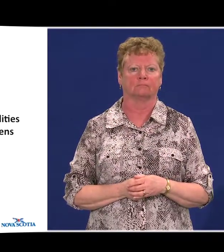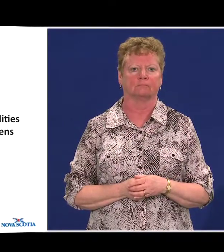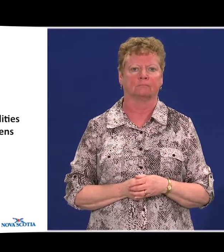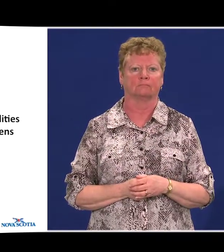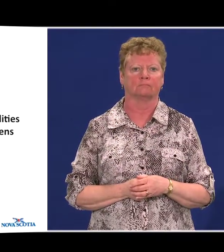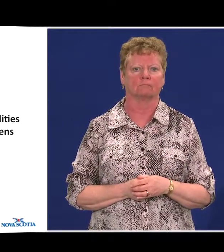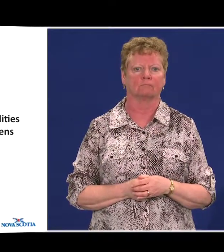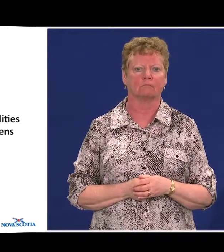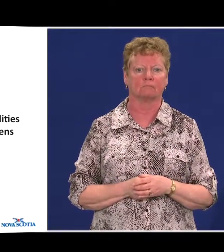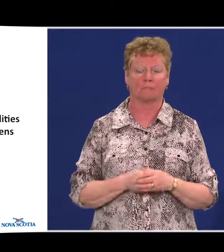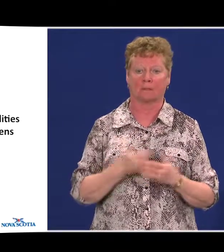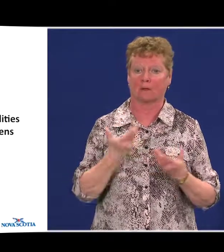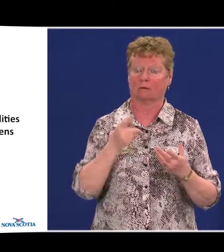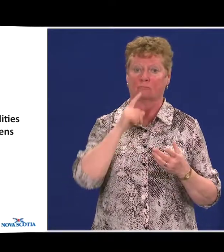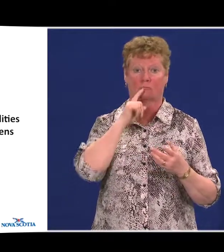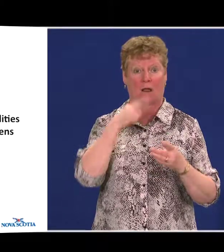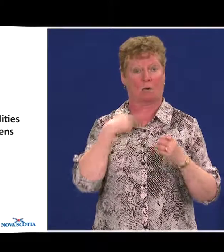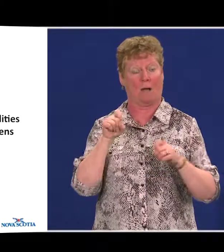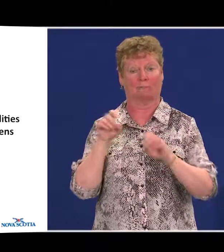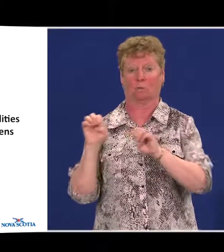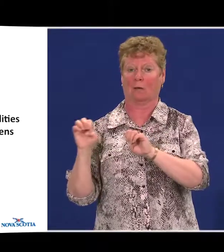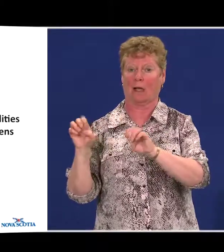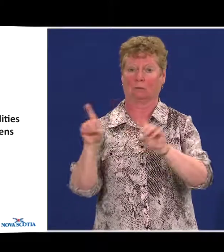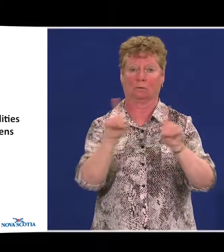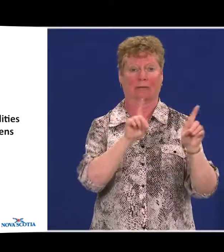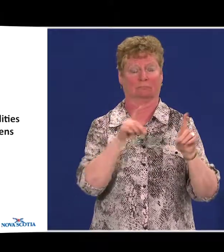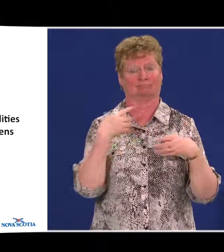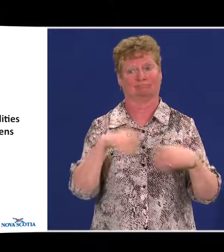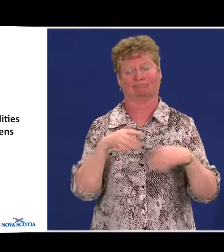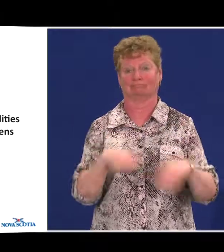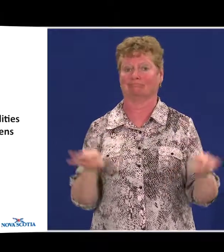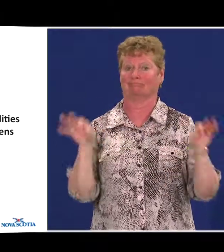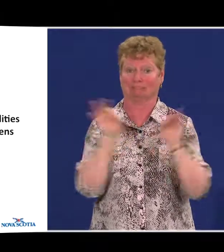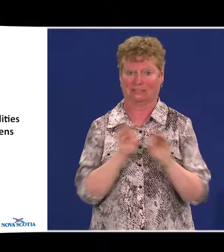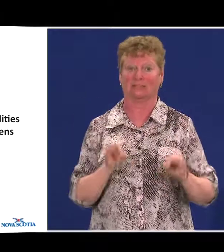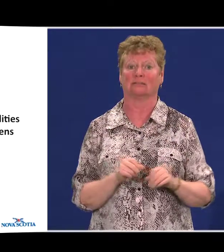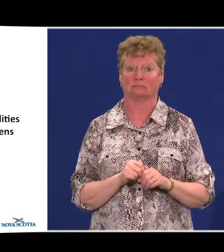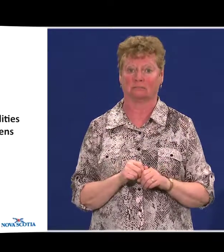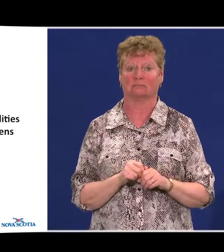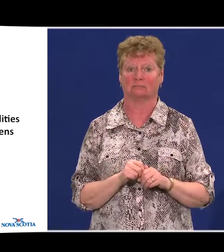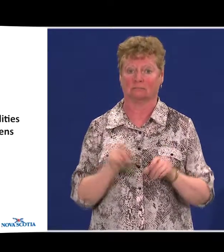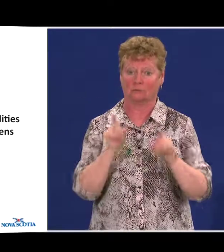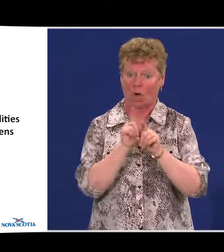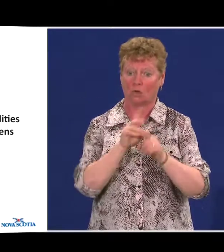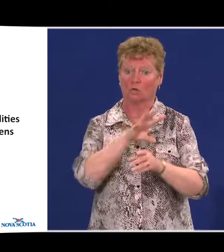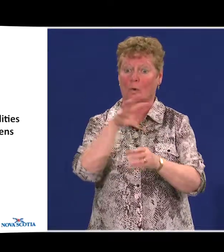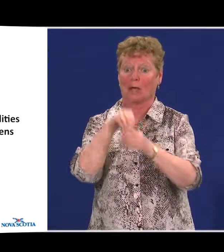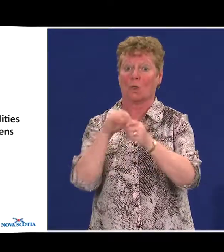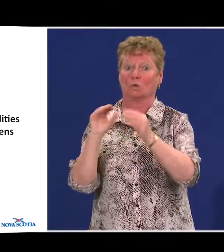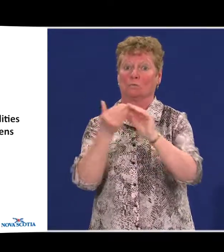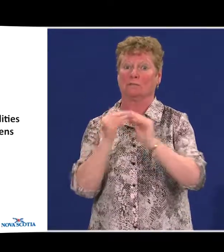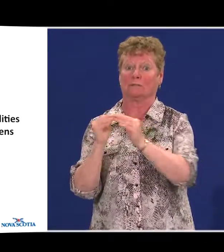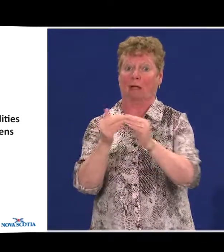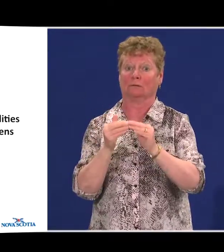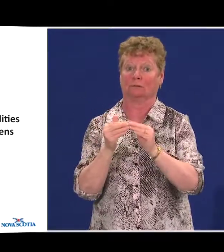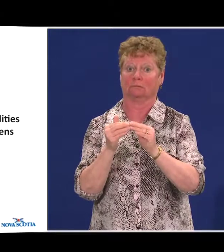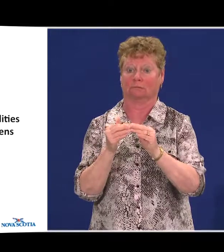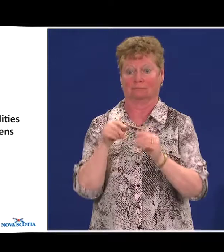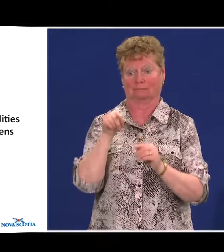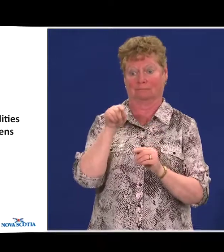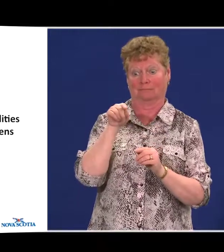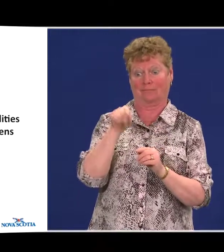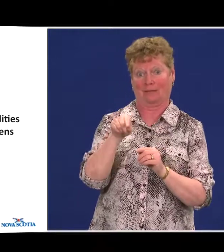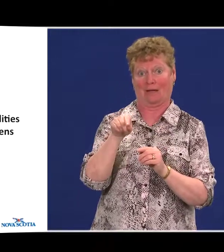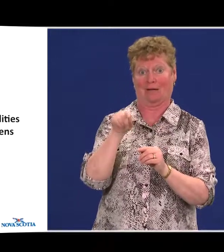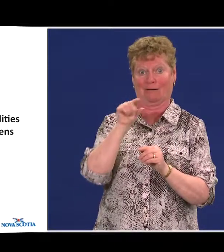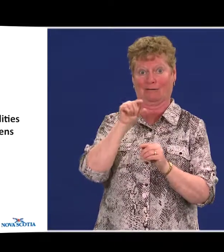Education is key and this includes the municipalities as they are the level of government